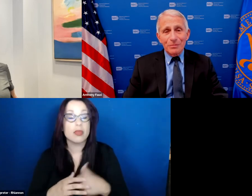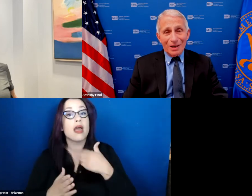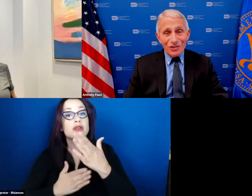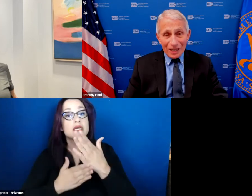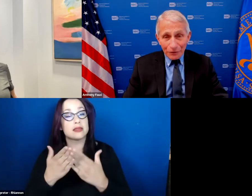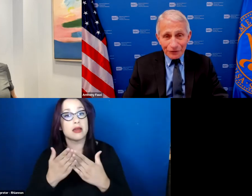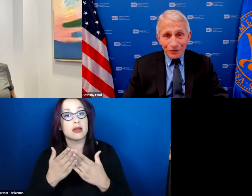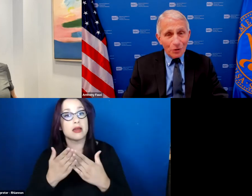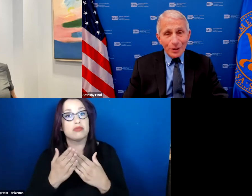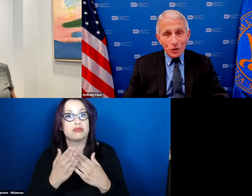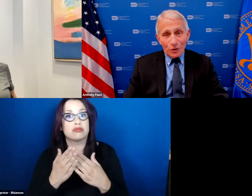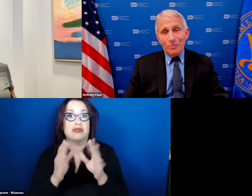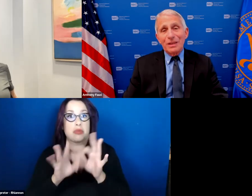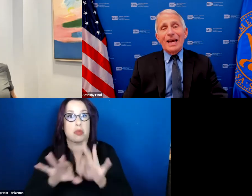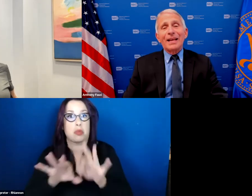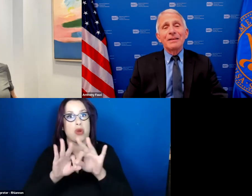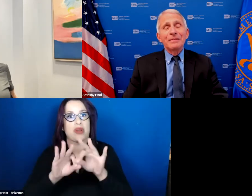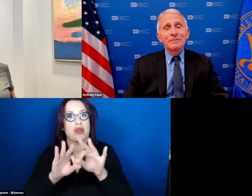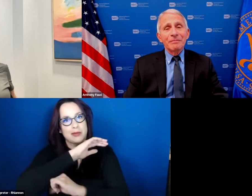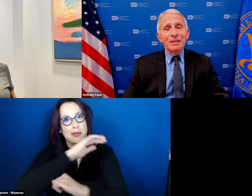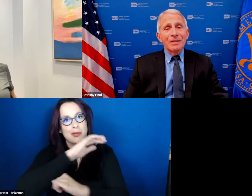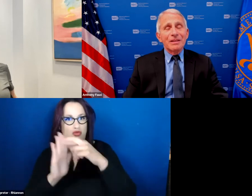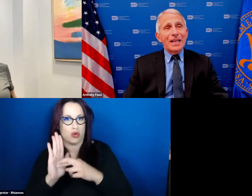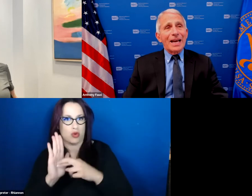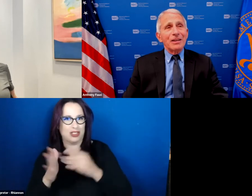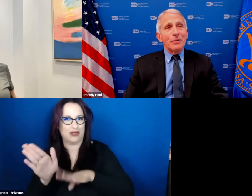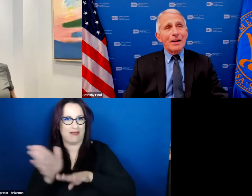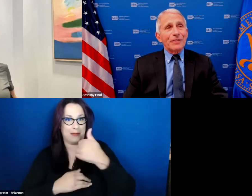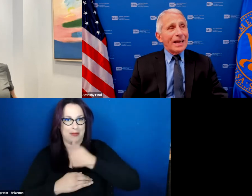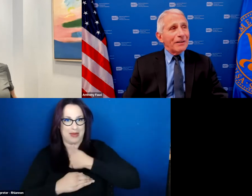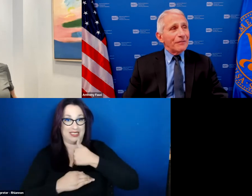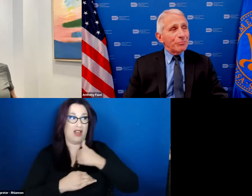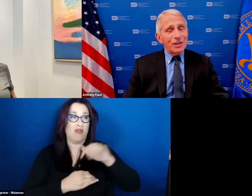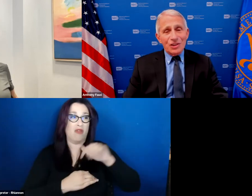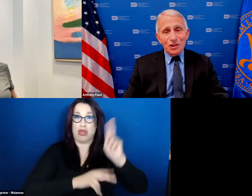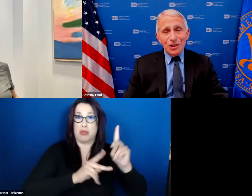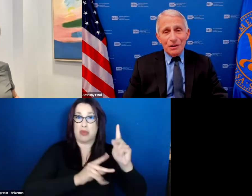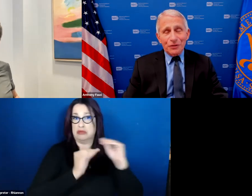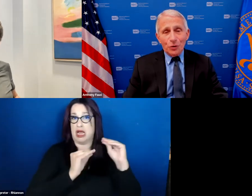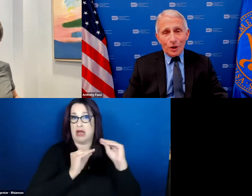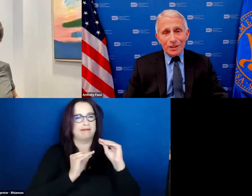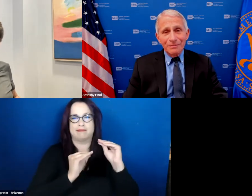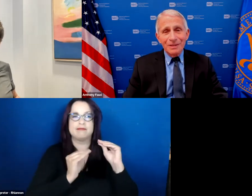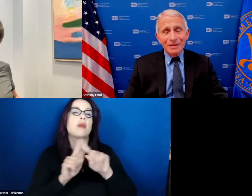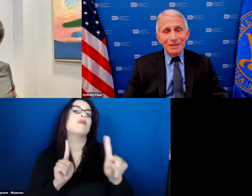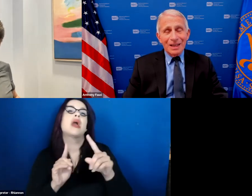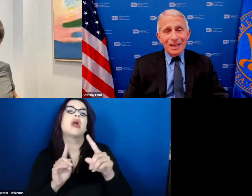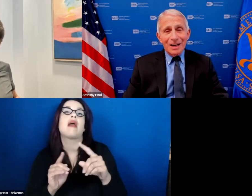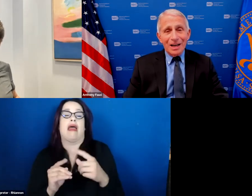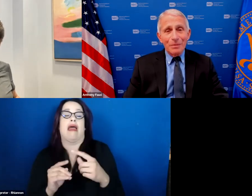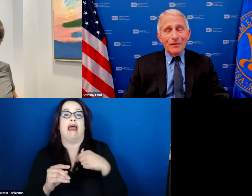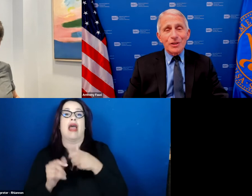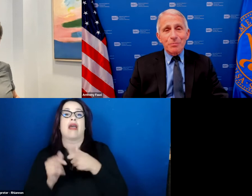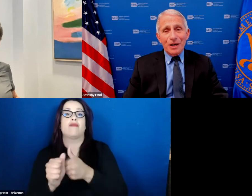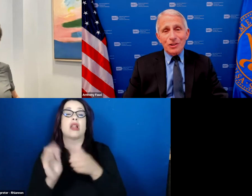developed myself no one taught me that is that you have to have precision of thought and